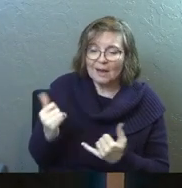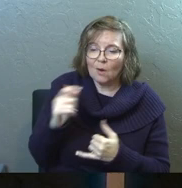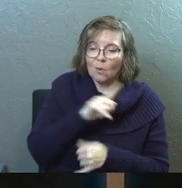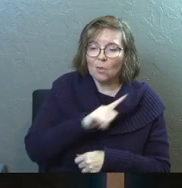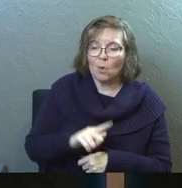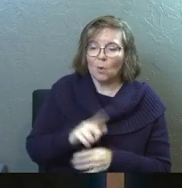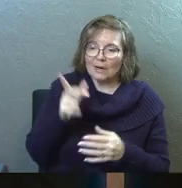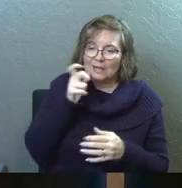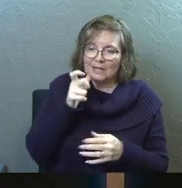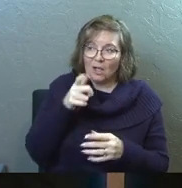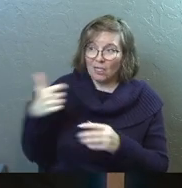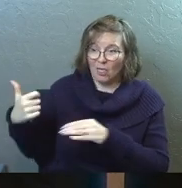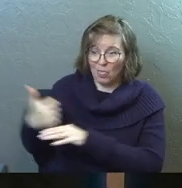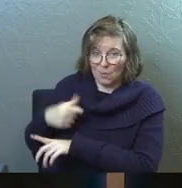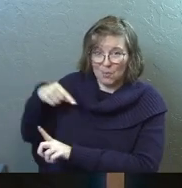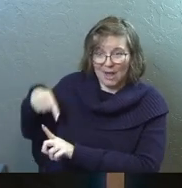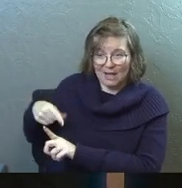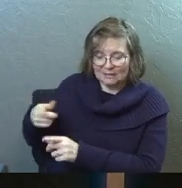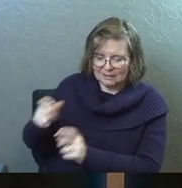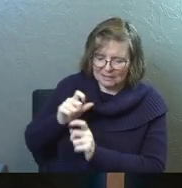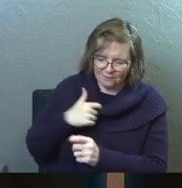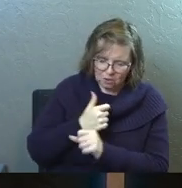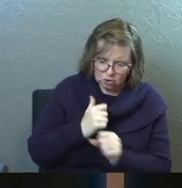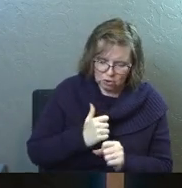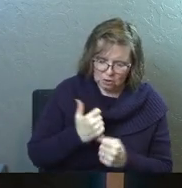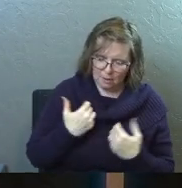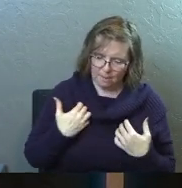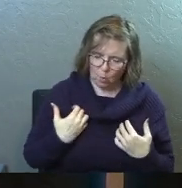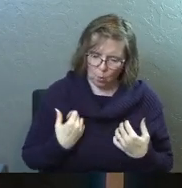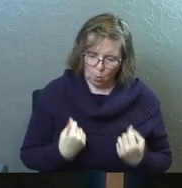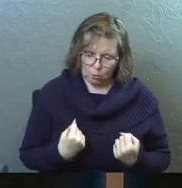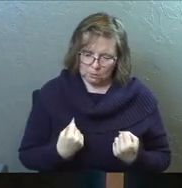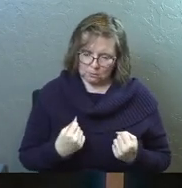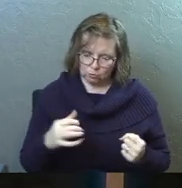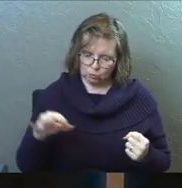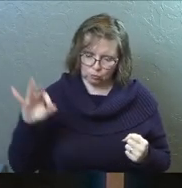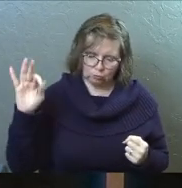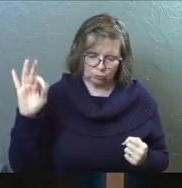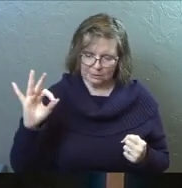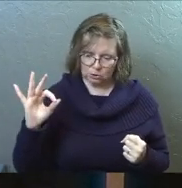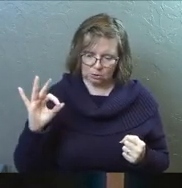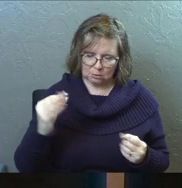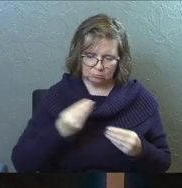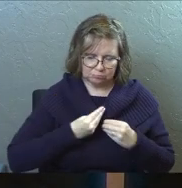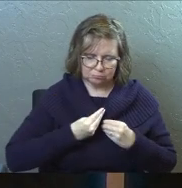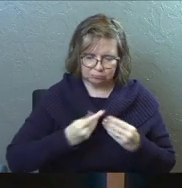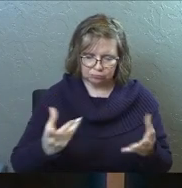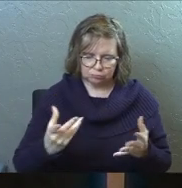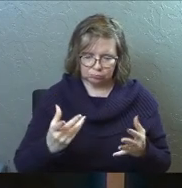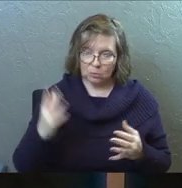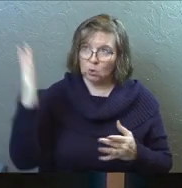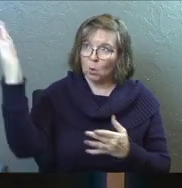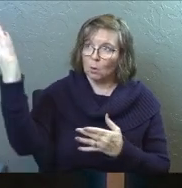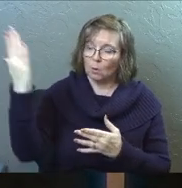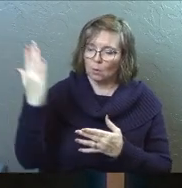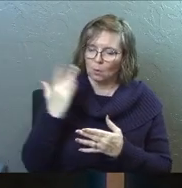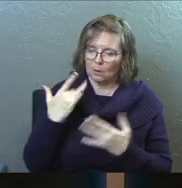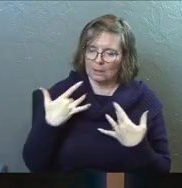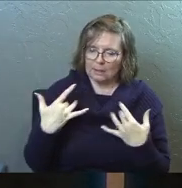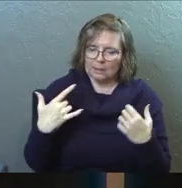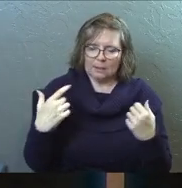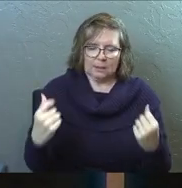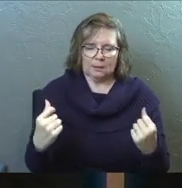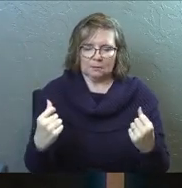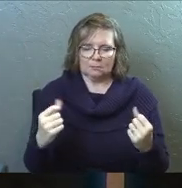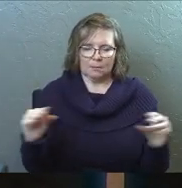Lord, hear their threats and give us your servants great boldness in preaching your word. Stretch out your hand with your healing power.